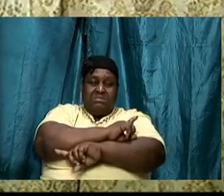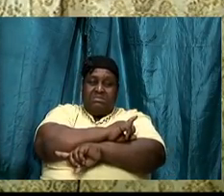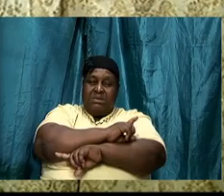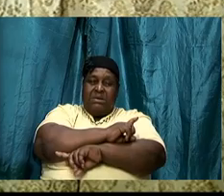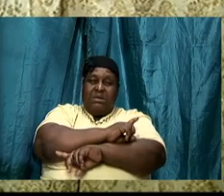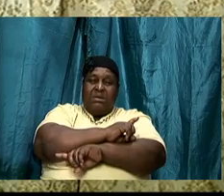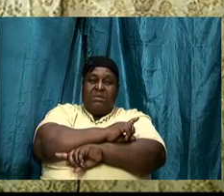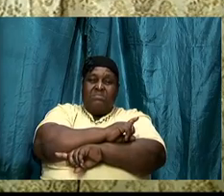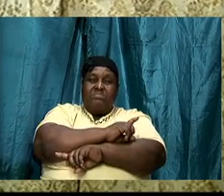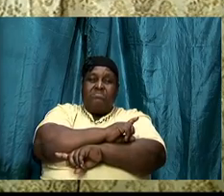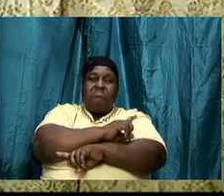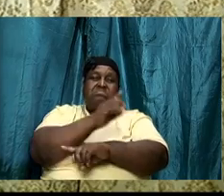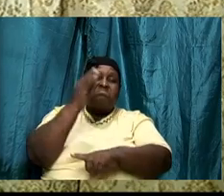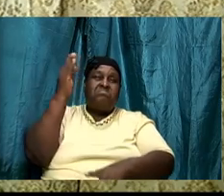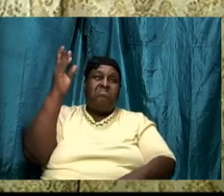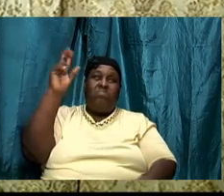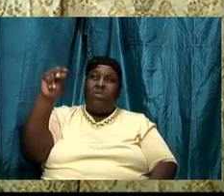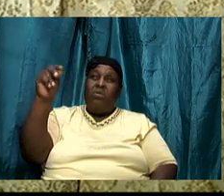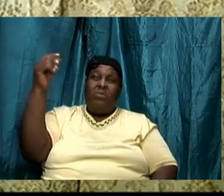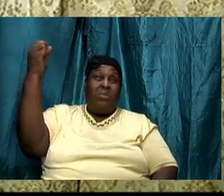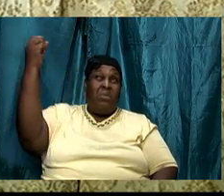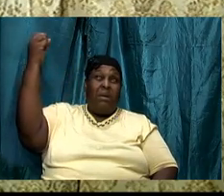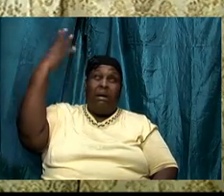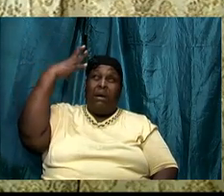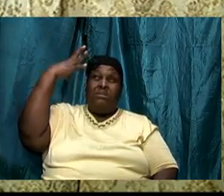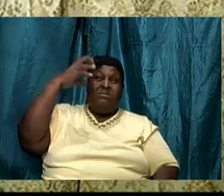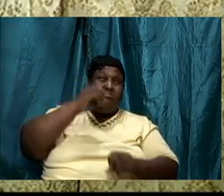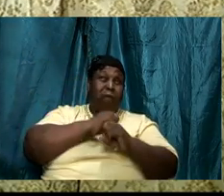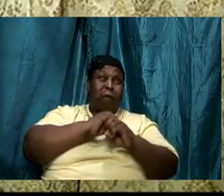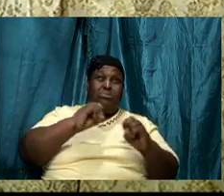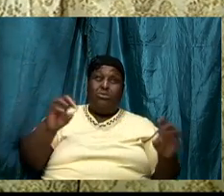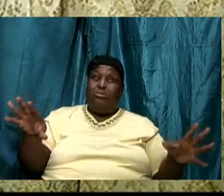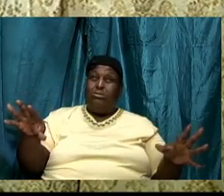no light nothing